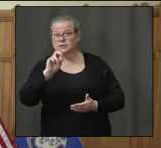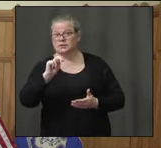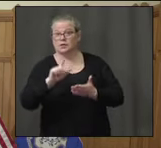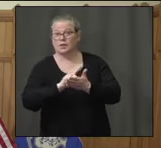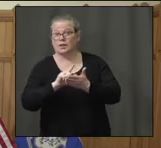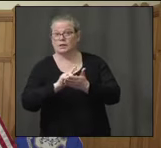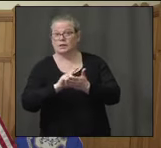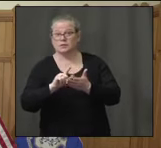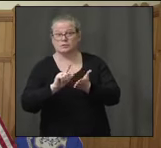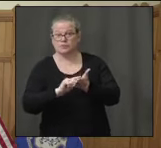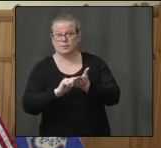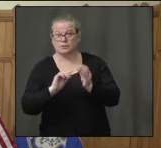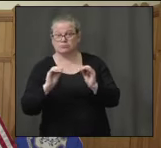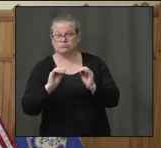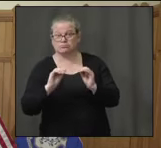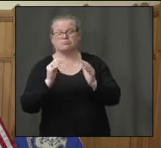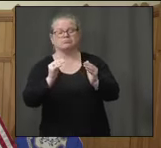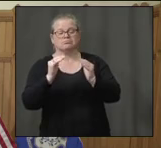Fox 61.